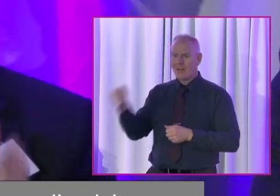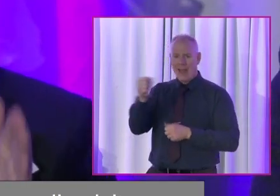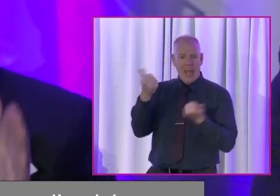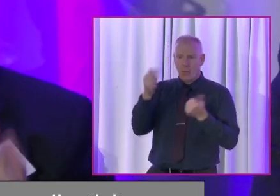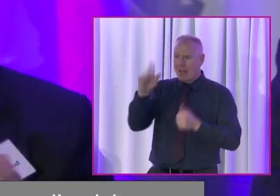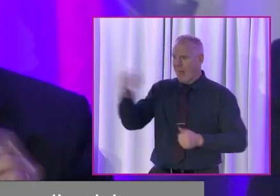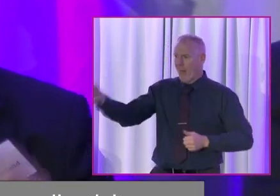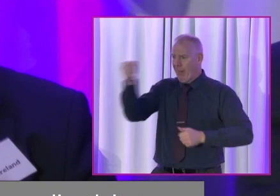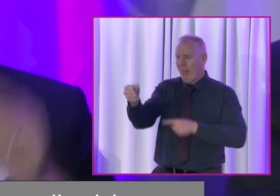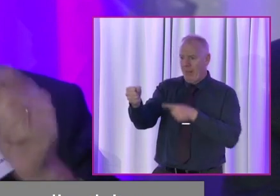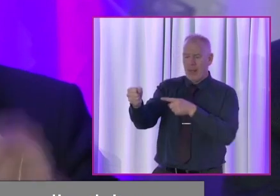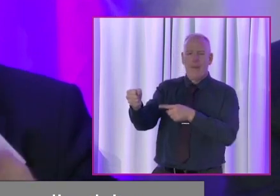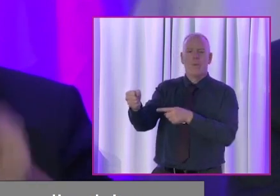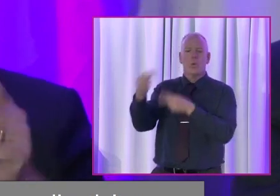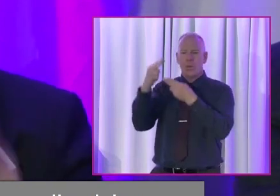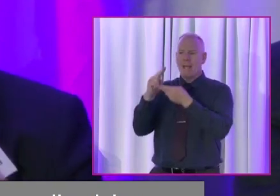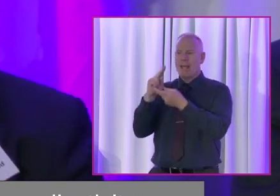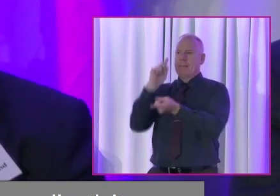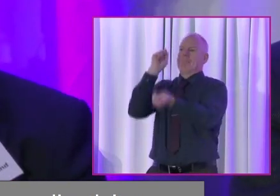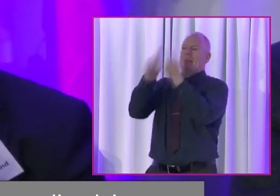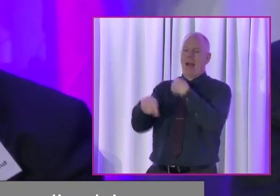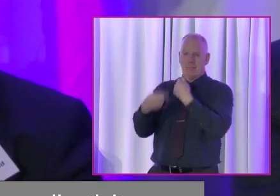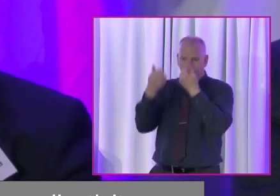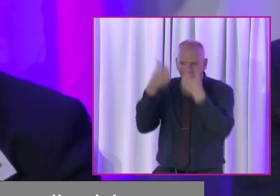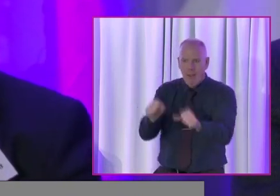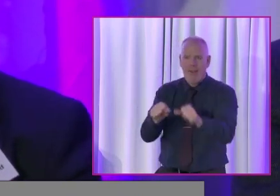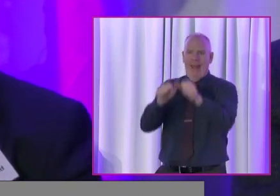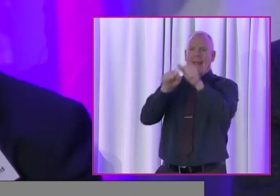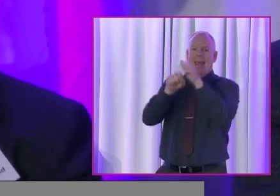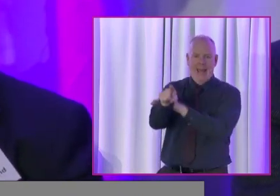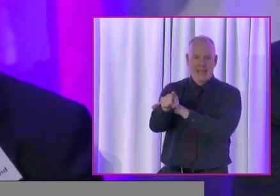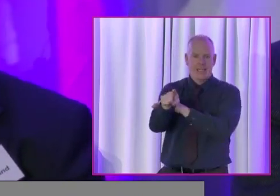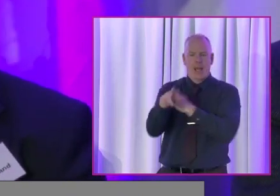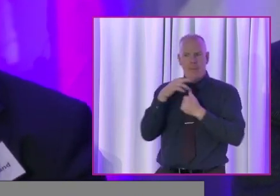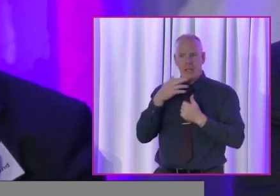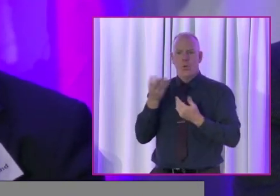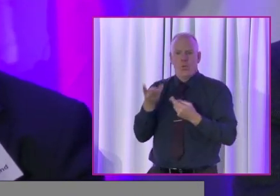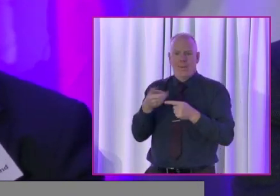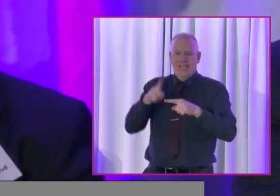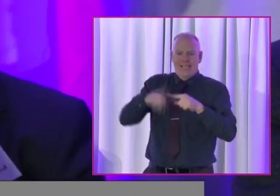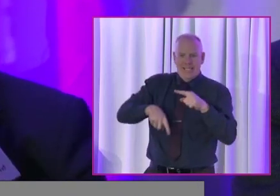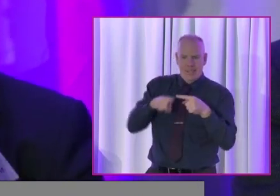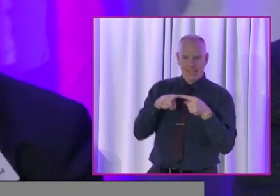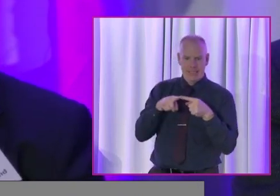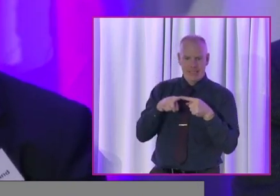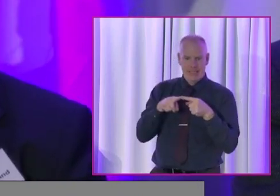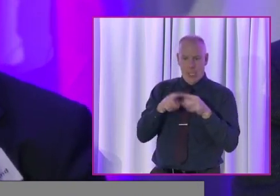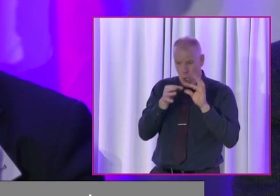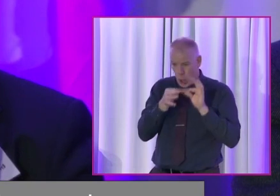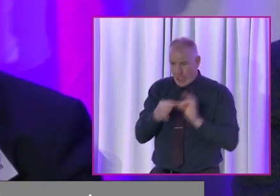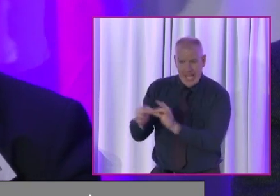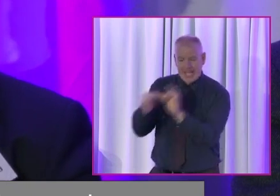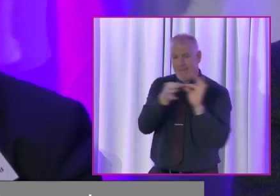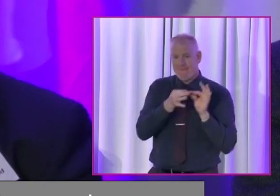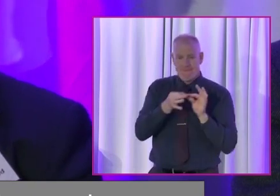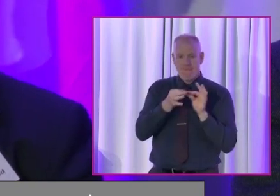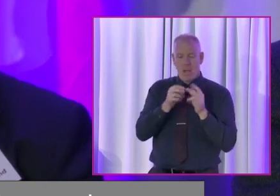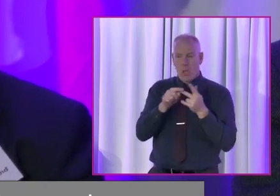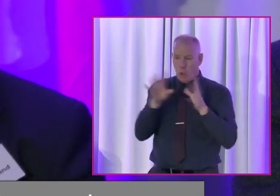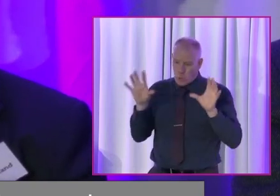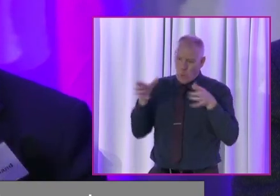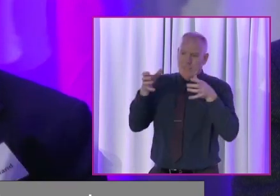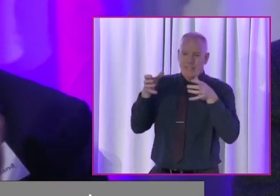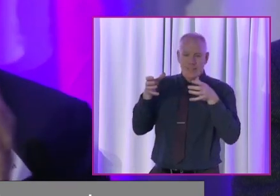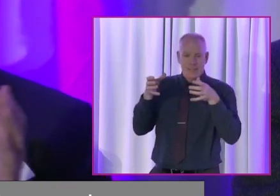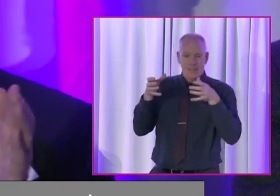What you want is people getting over the line. And that takes discipline. It takes connectivity. It takes unity.